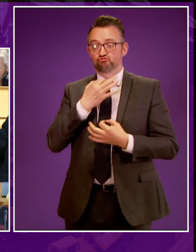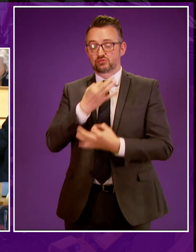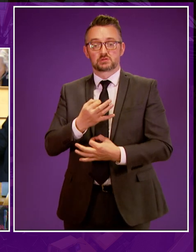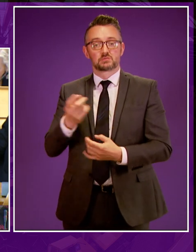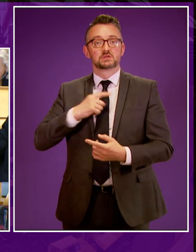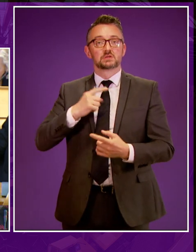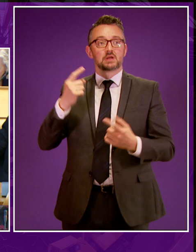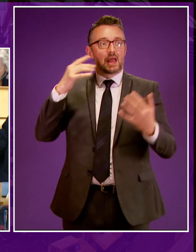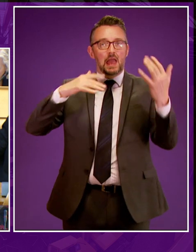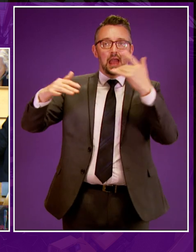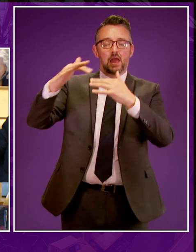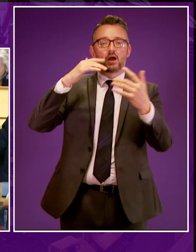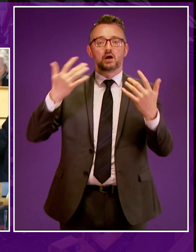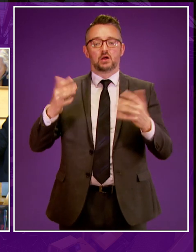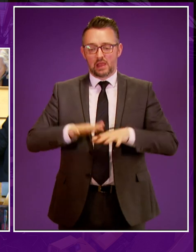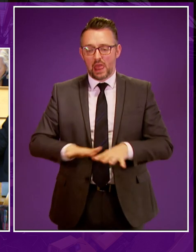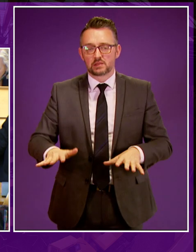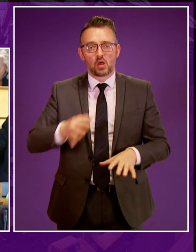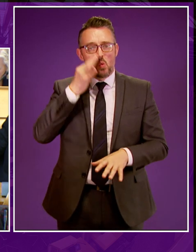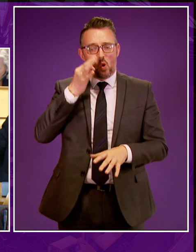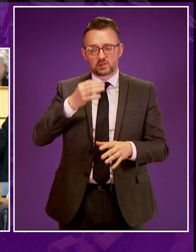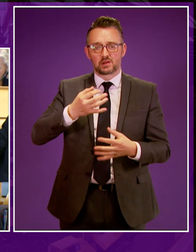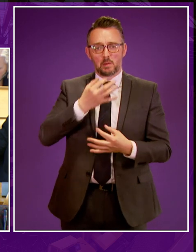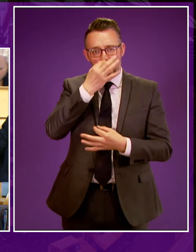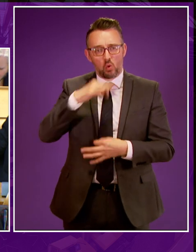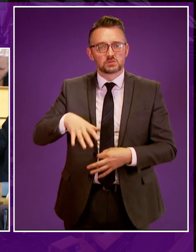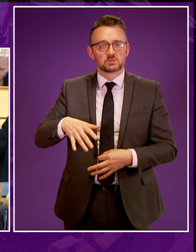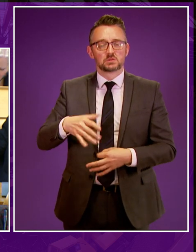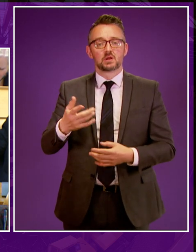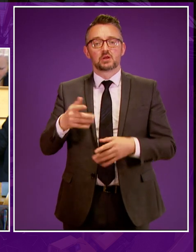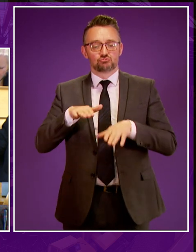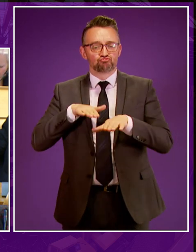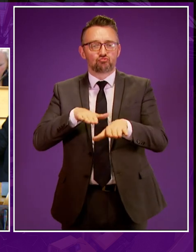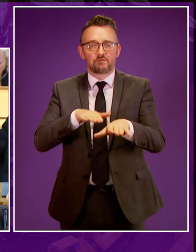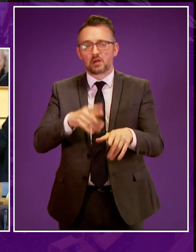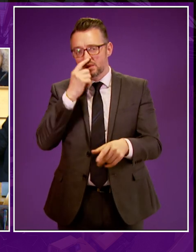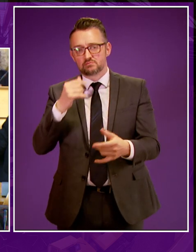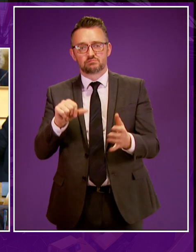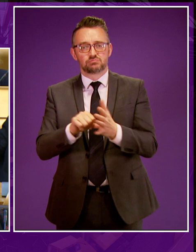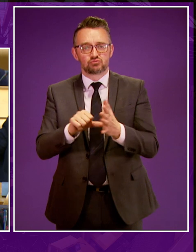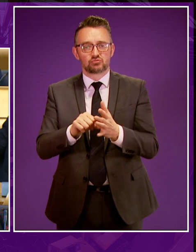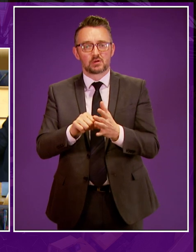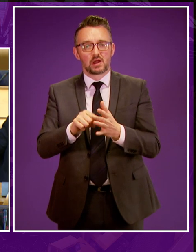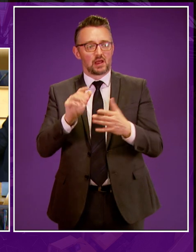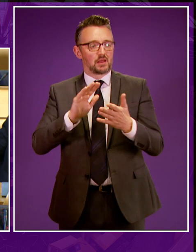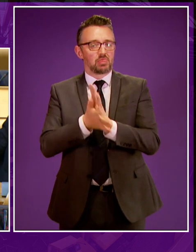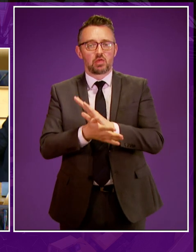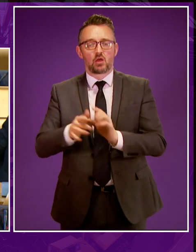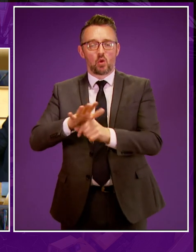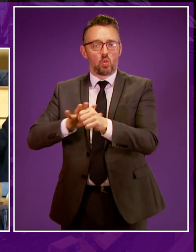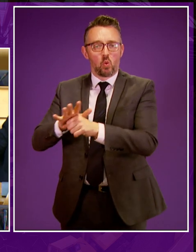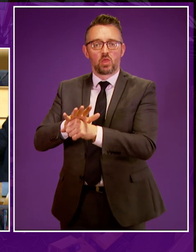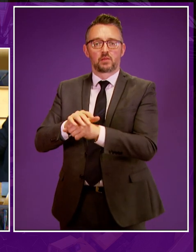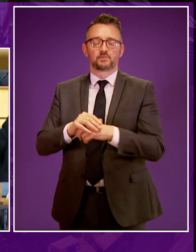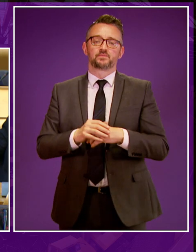and ground pollution risks, the potential drop in house prices, increased traffic, the disruption to local environments and